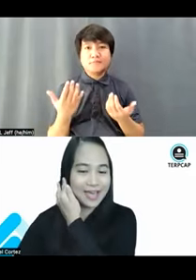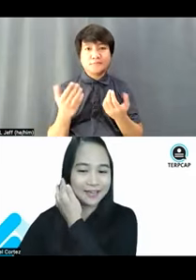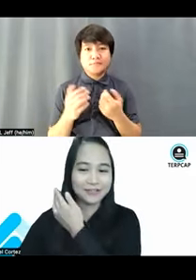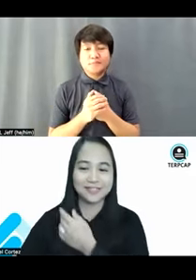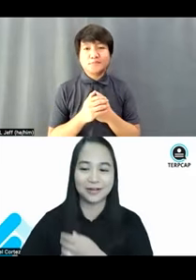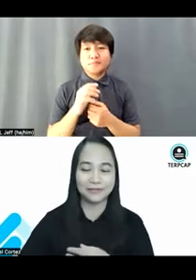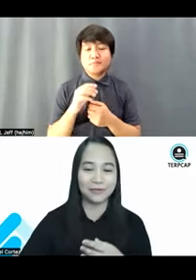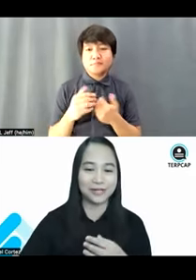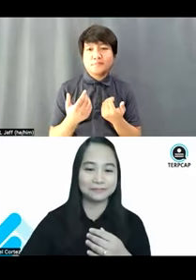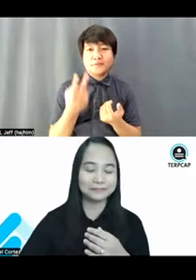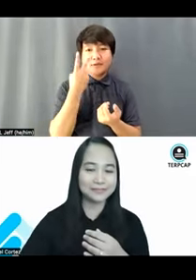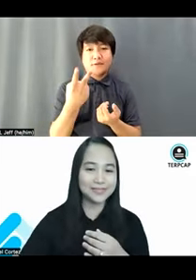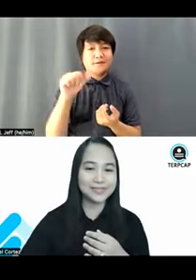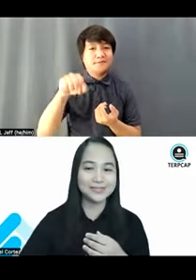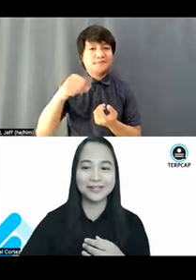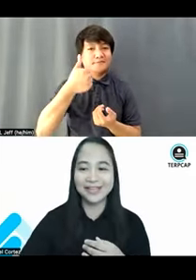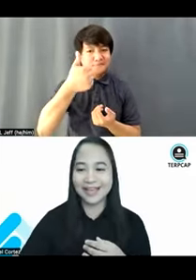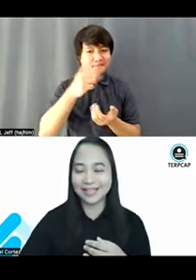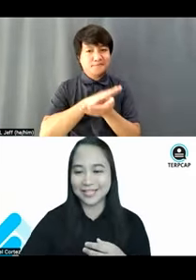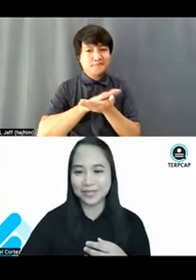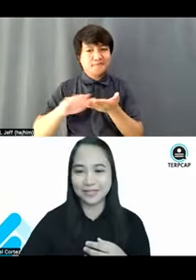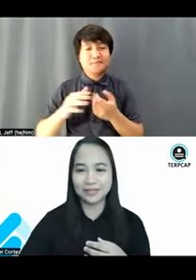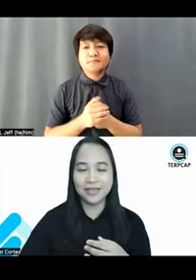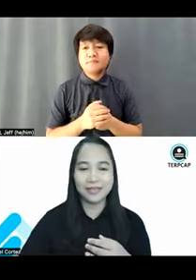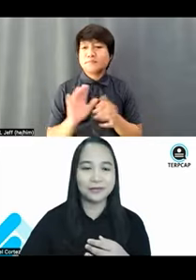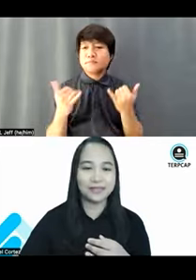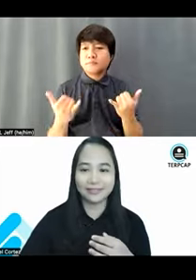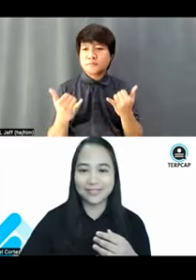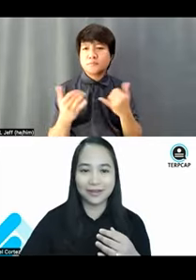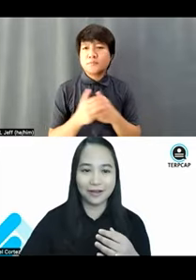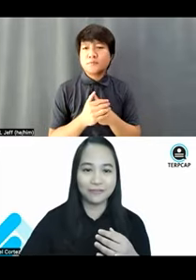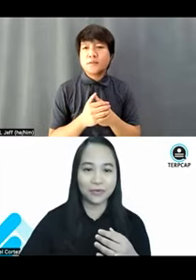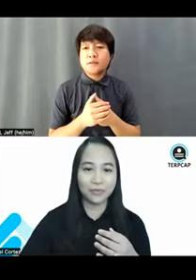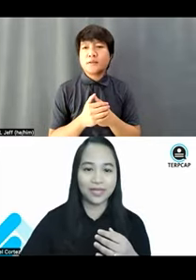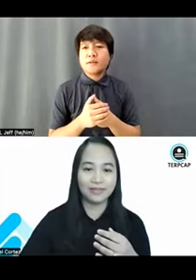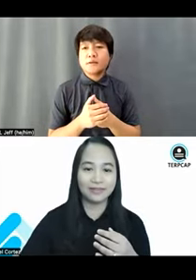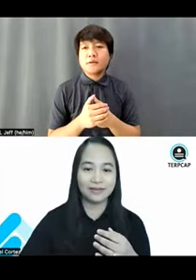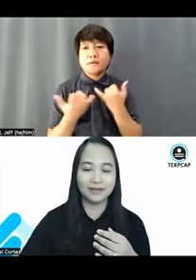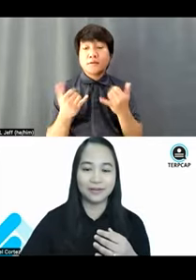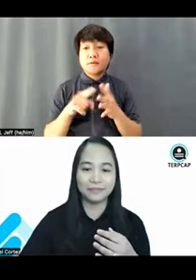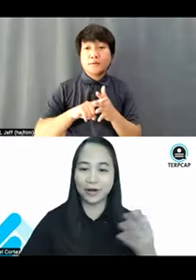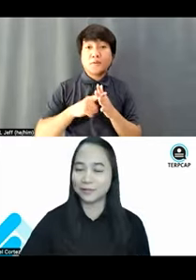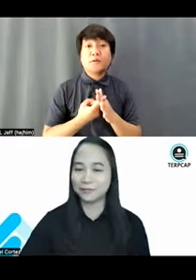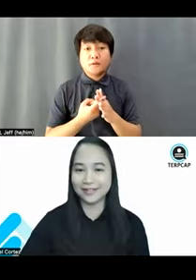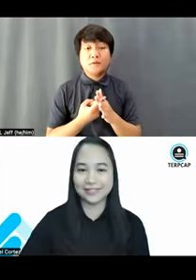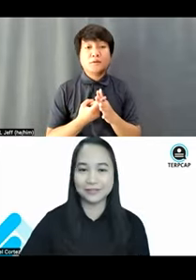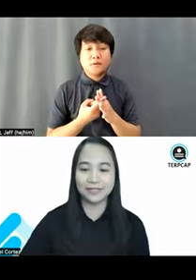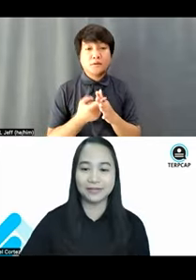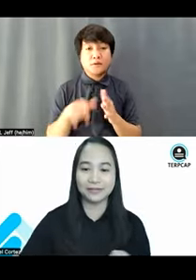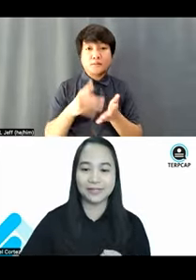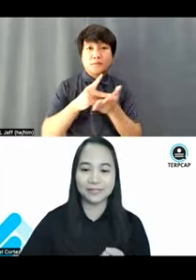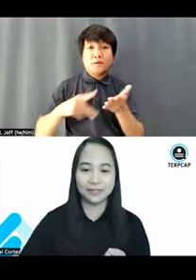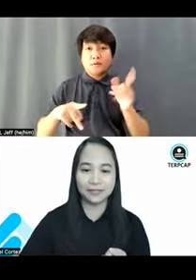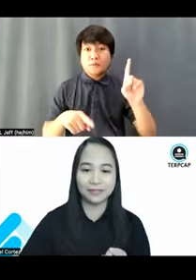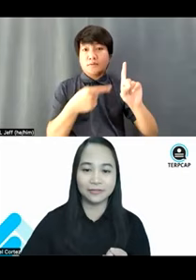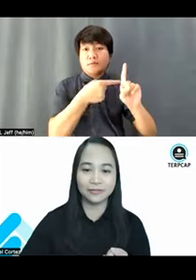reactions, everyone. So I guess we can, you know, kick this off with part one, and that's really